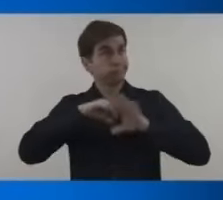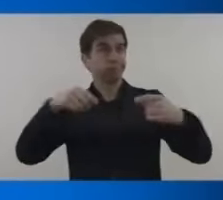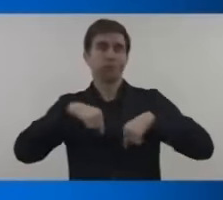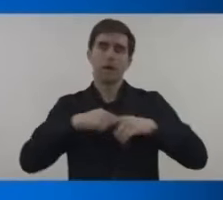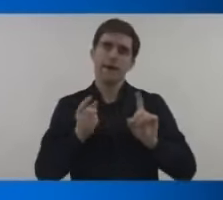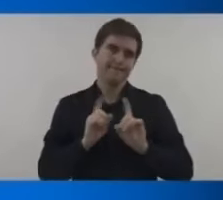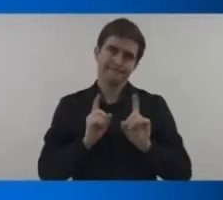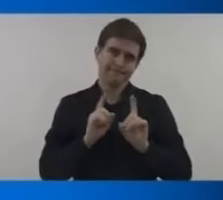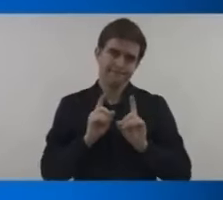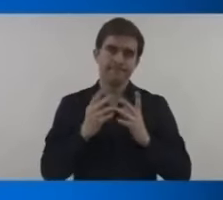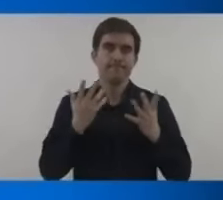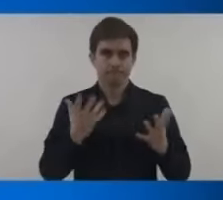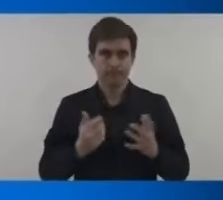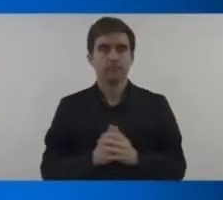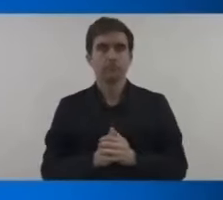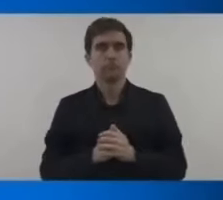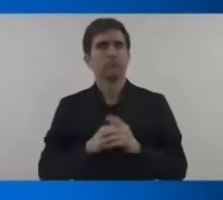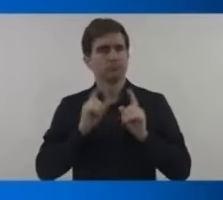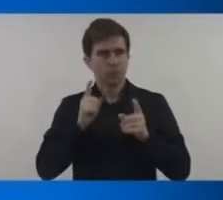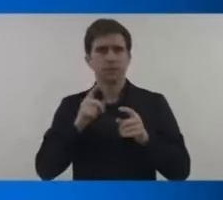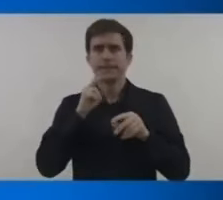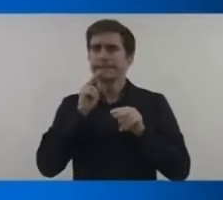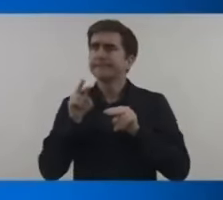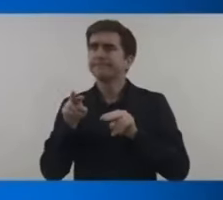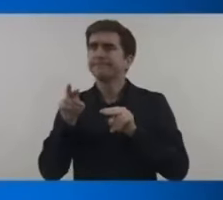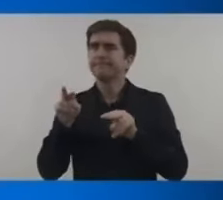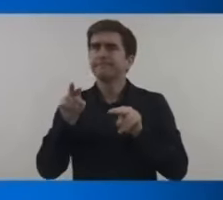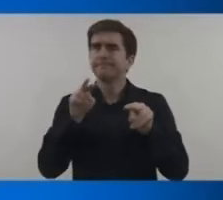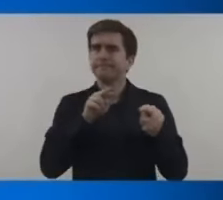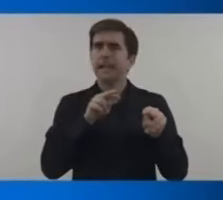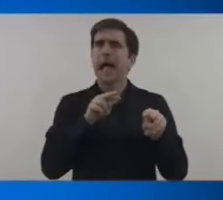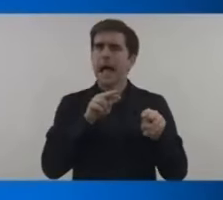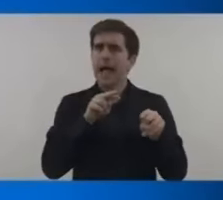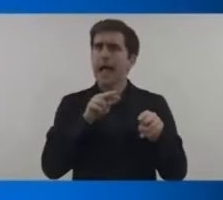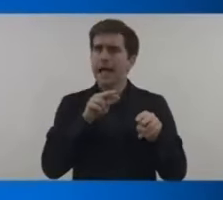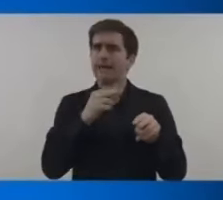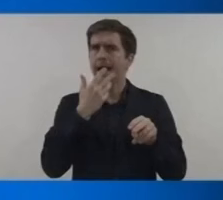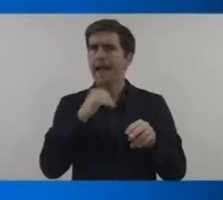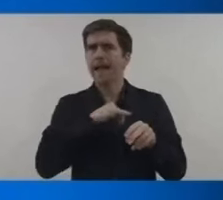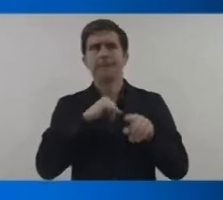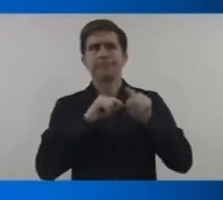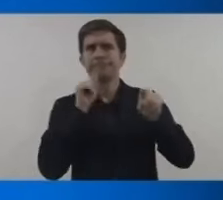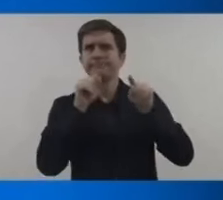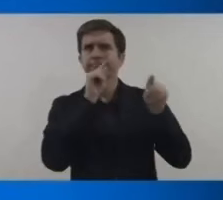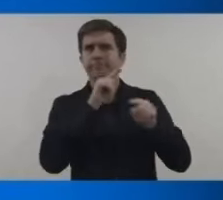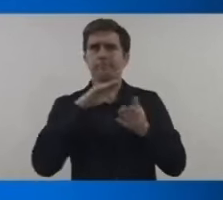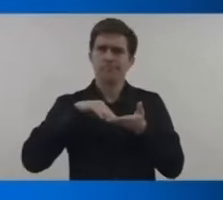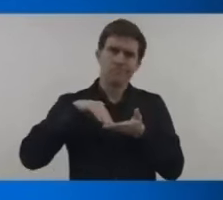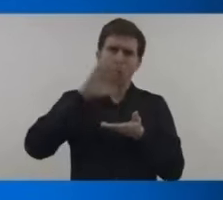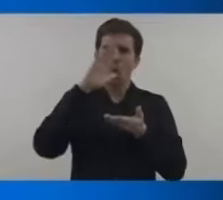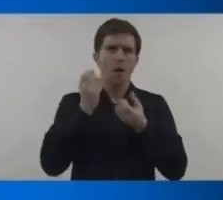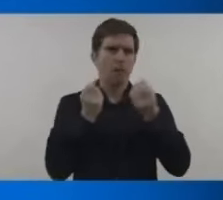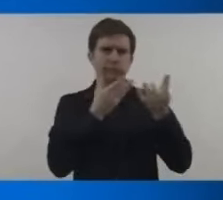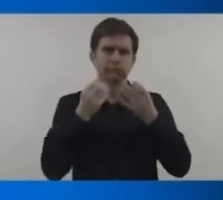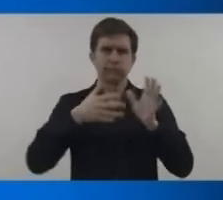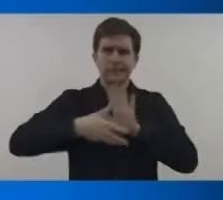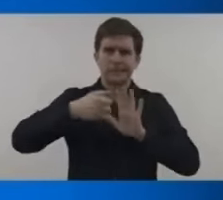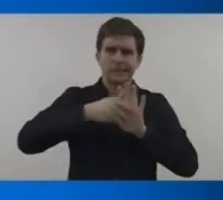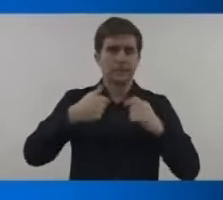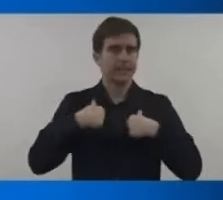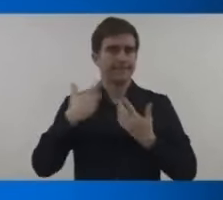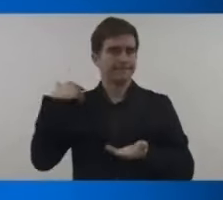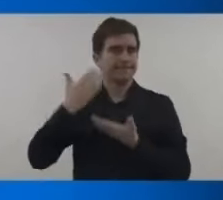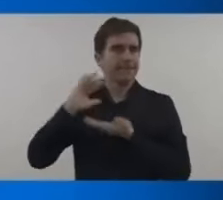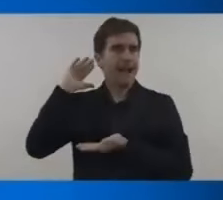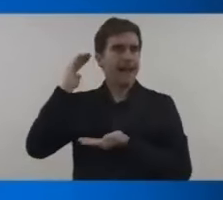azerbaijan's share in global gas emissions is only 0.1 percent that have